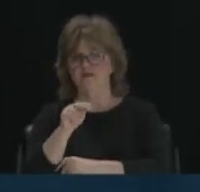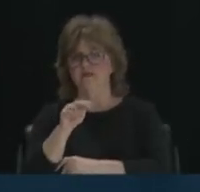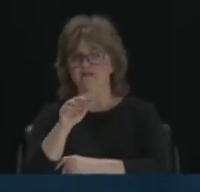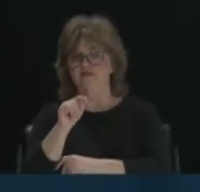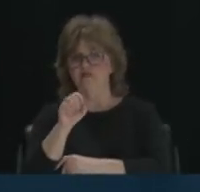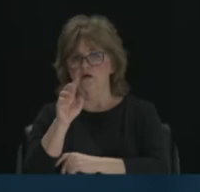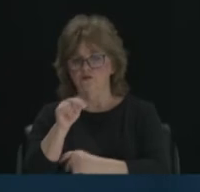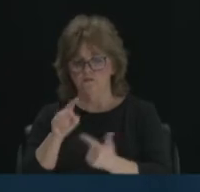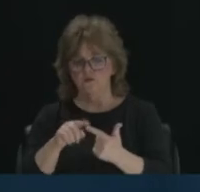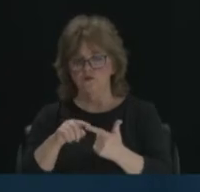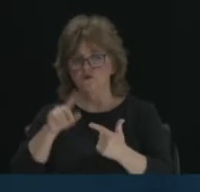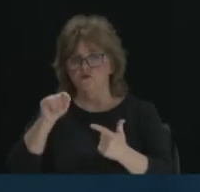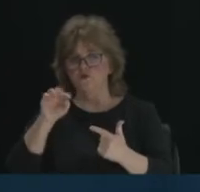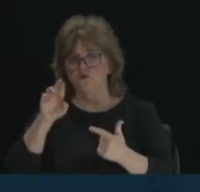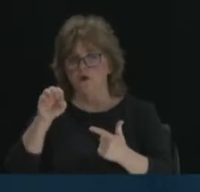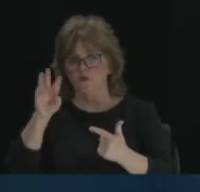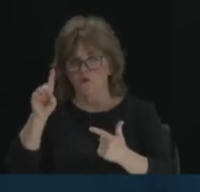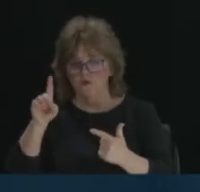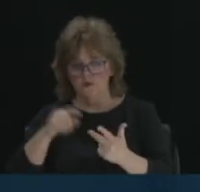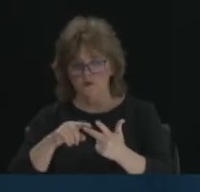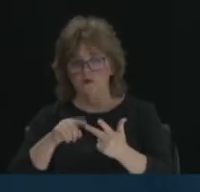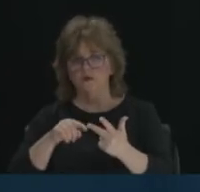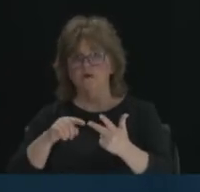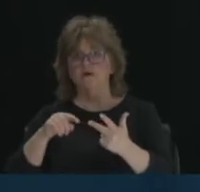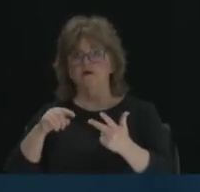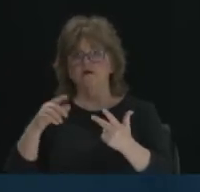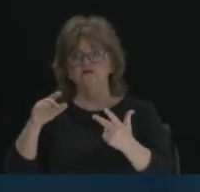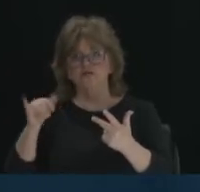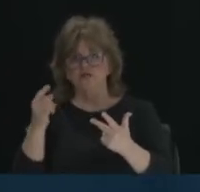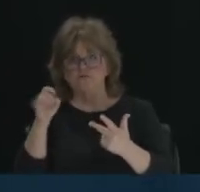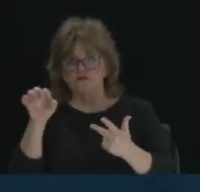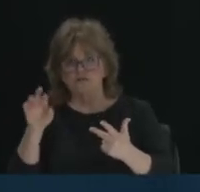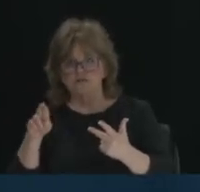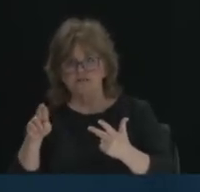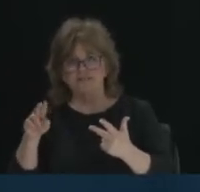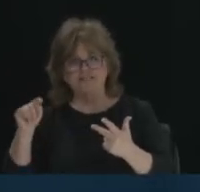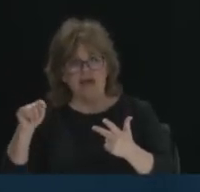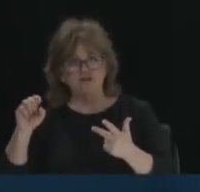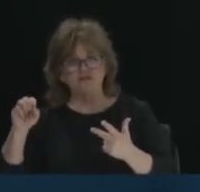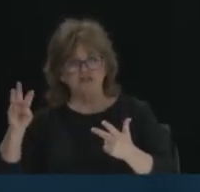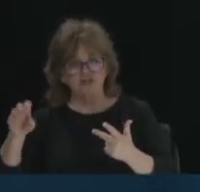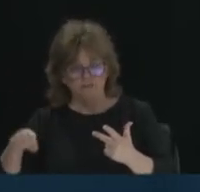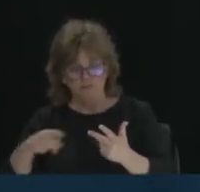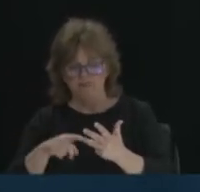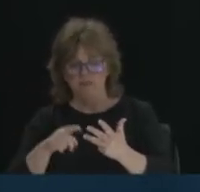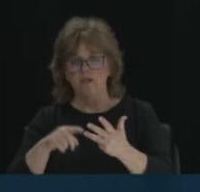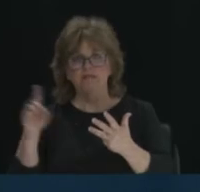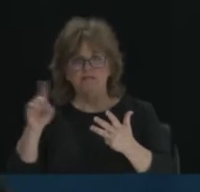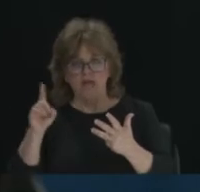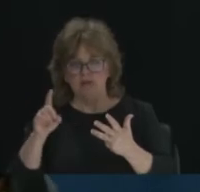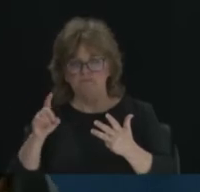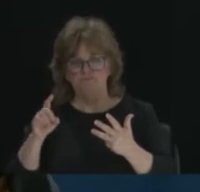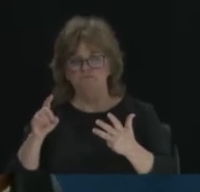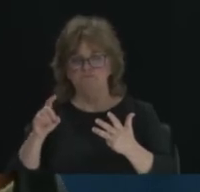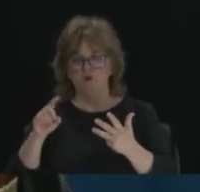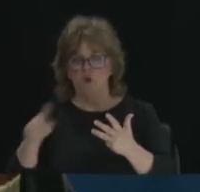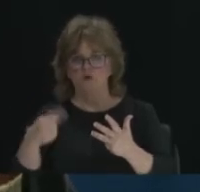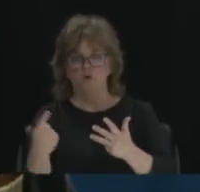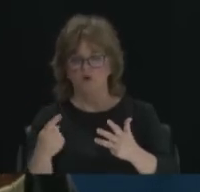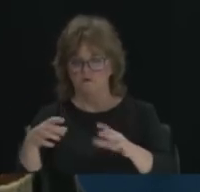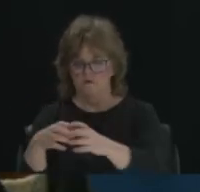Jefferson Township, Dayton, and then the communities of like